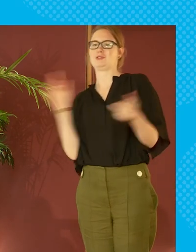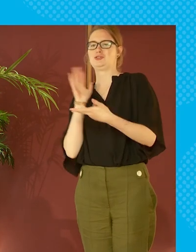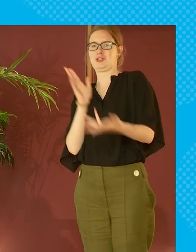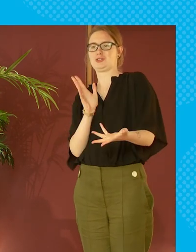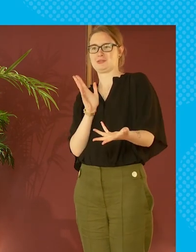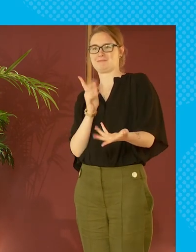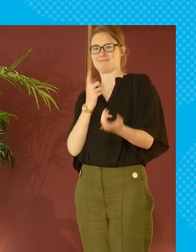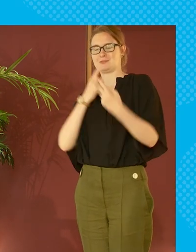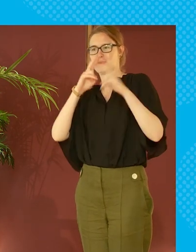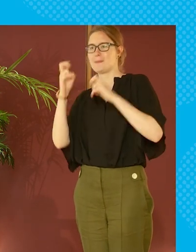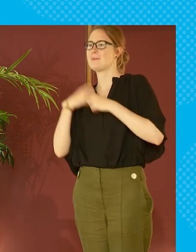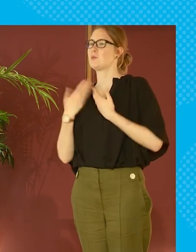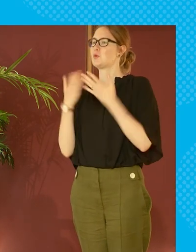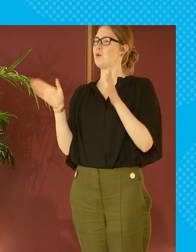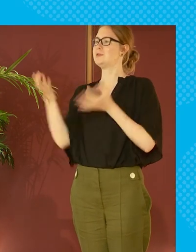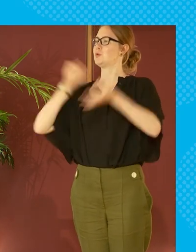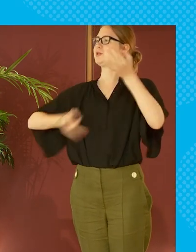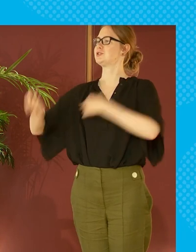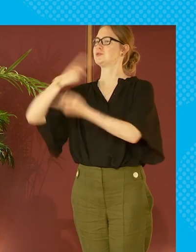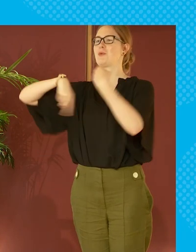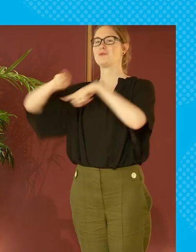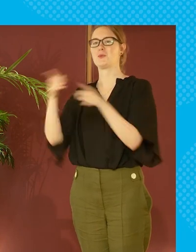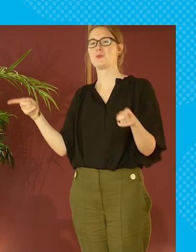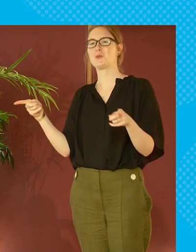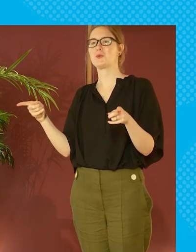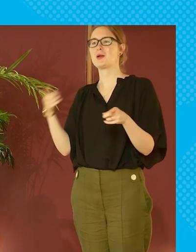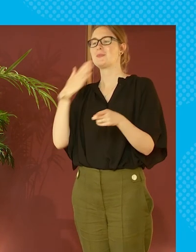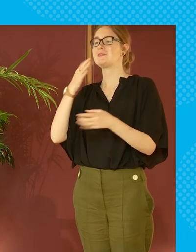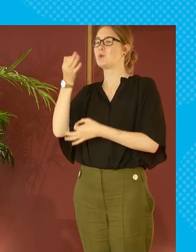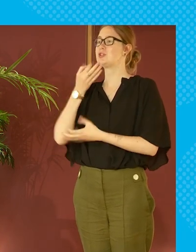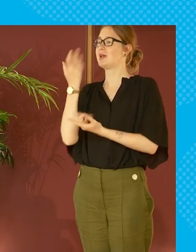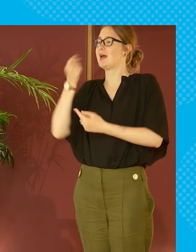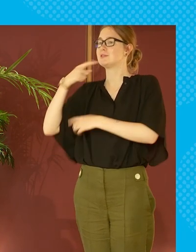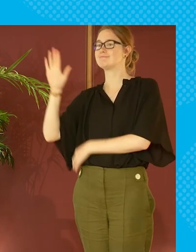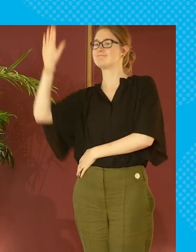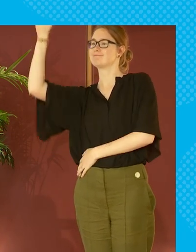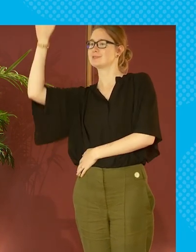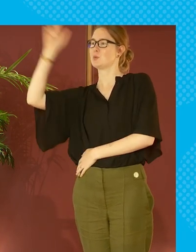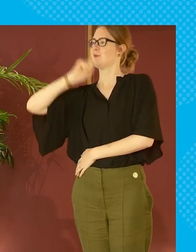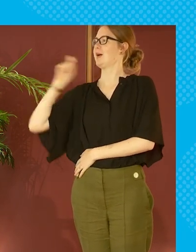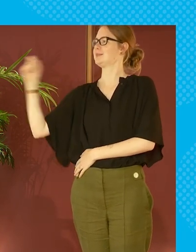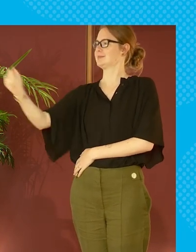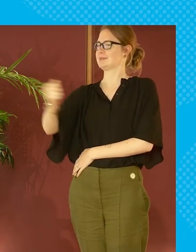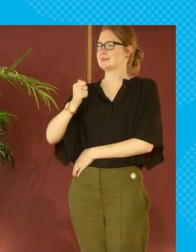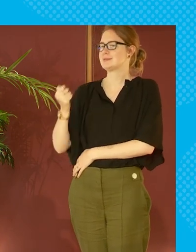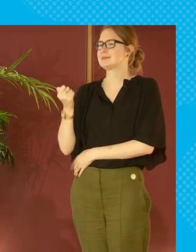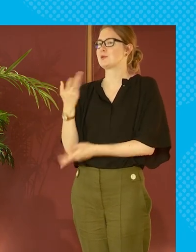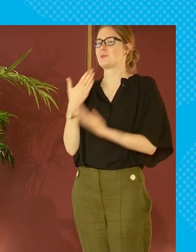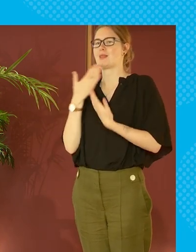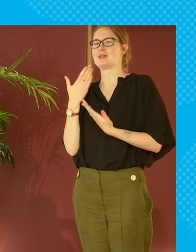open it up to questions or comments from from you if you want to just raise your hand that we do have roving mics